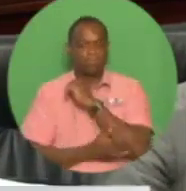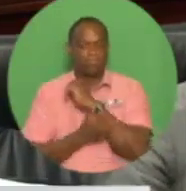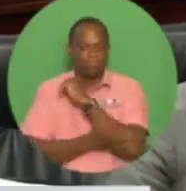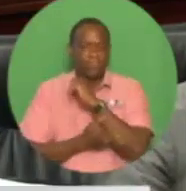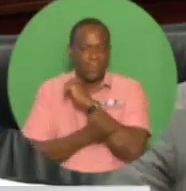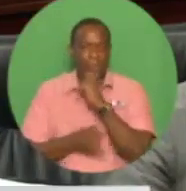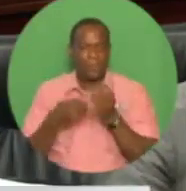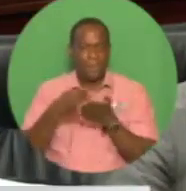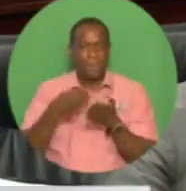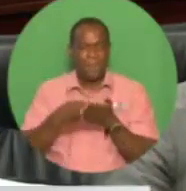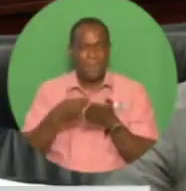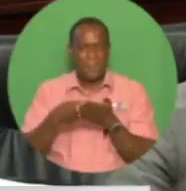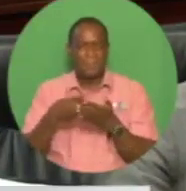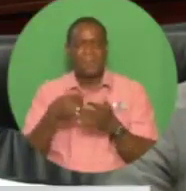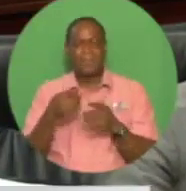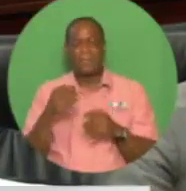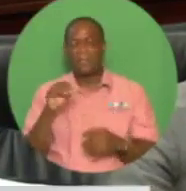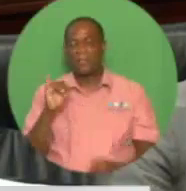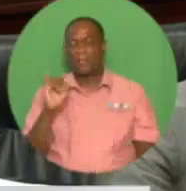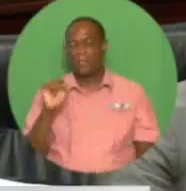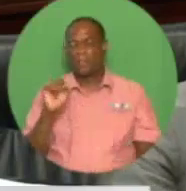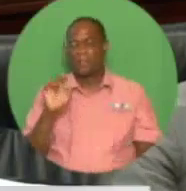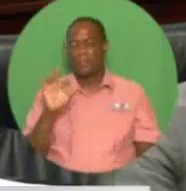percent for all Caribbean countries.